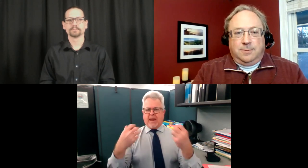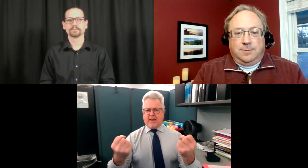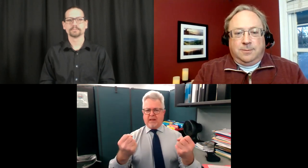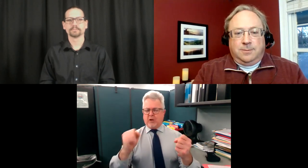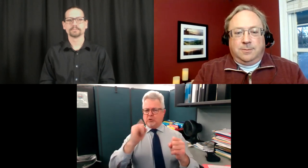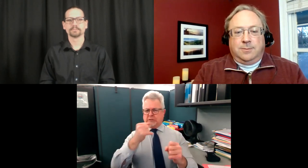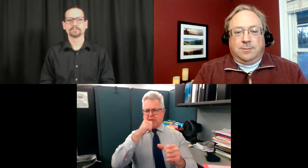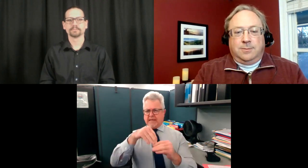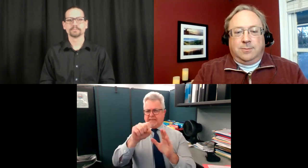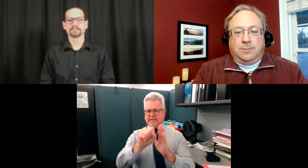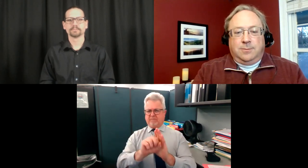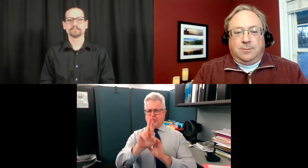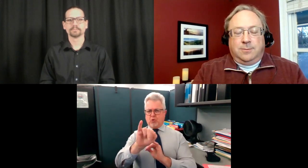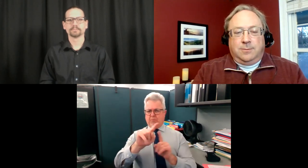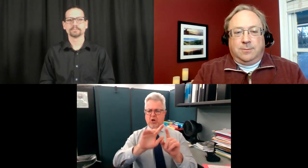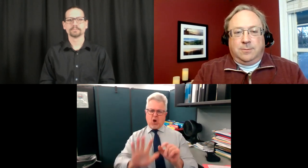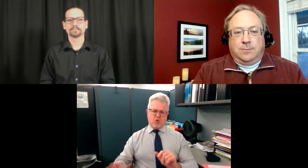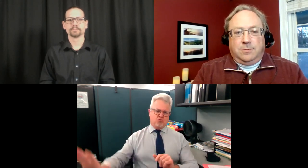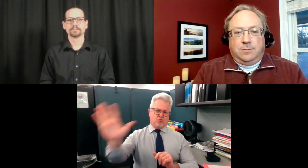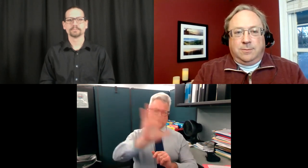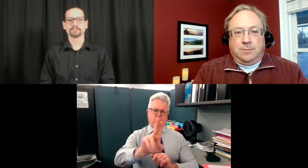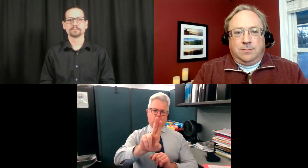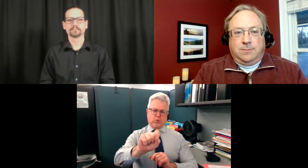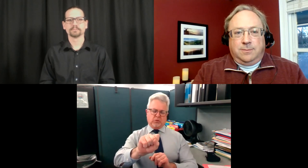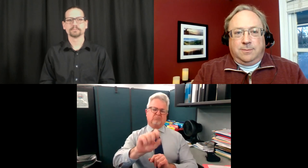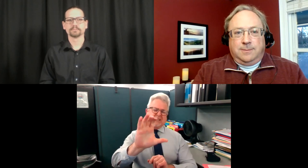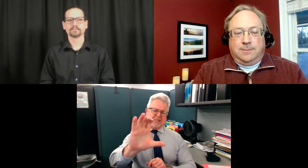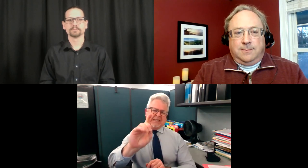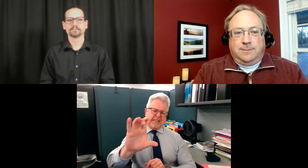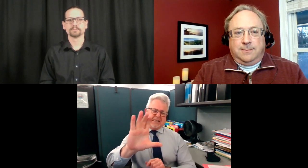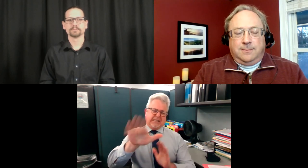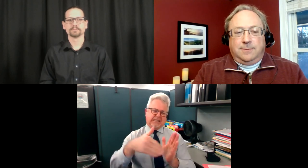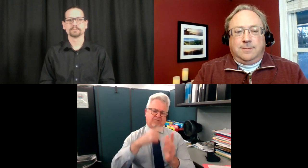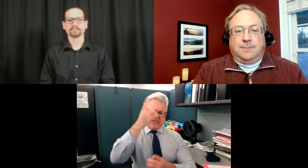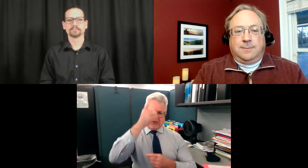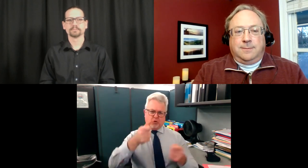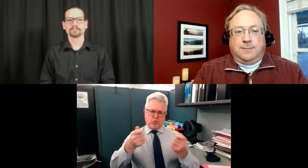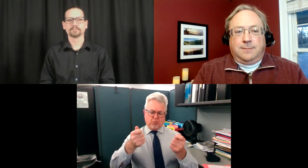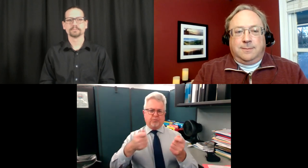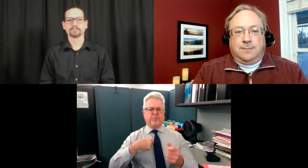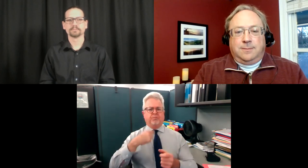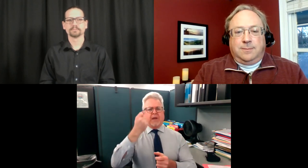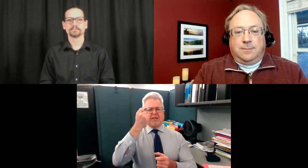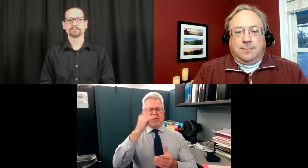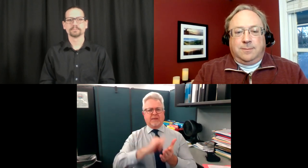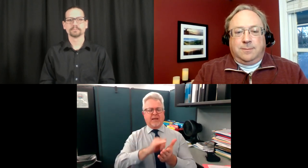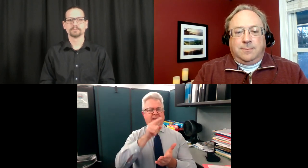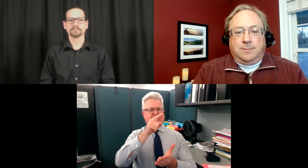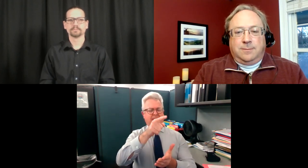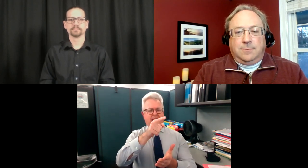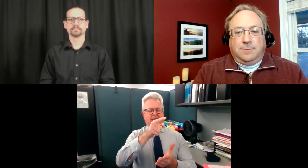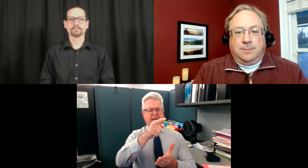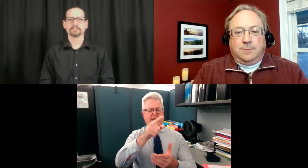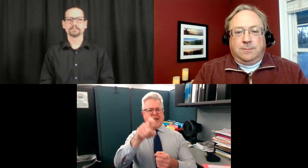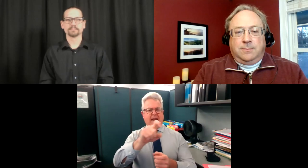regarding public health, not only in the state of Rhode Island, but anywhere in the U.S., we have the CDC, the